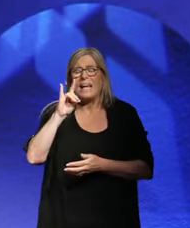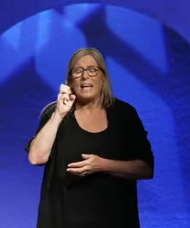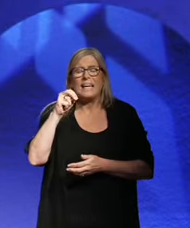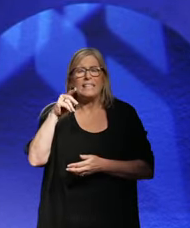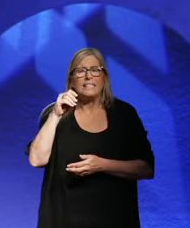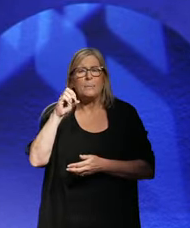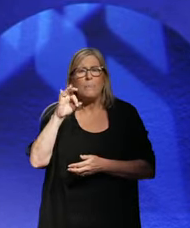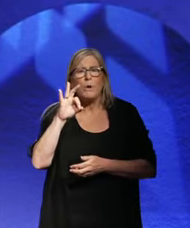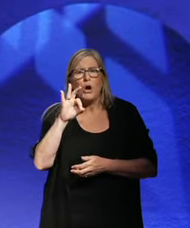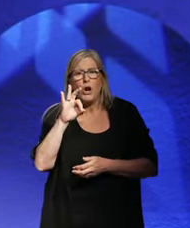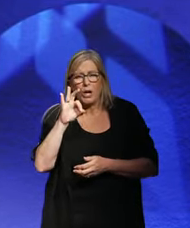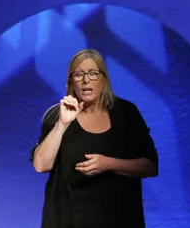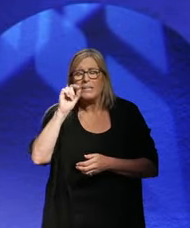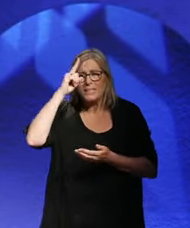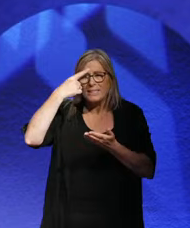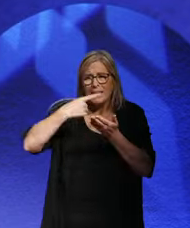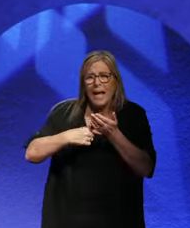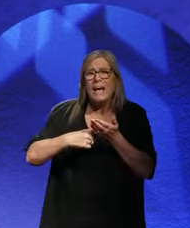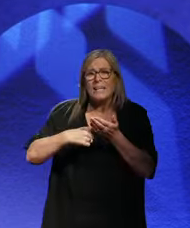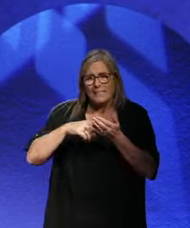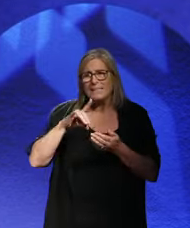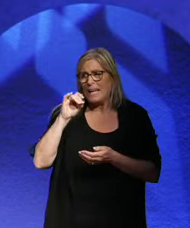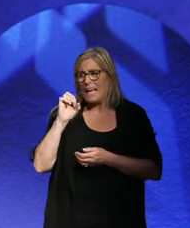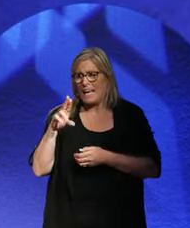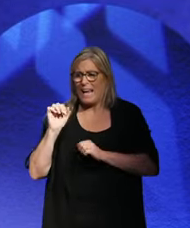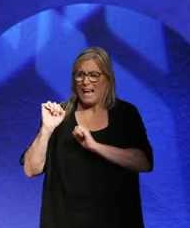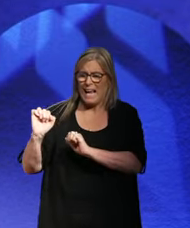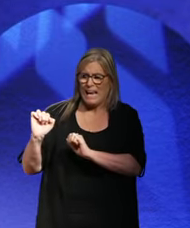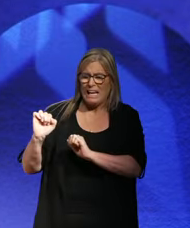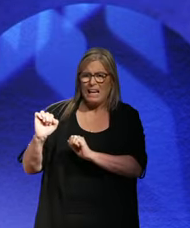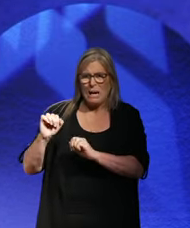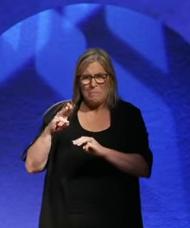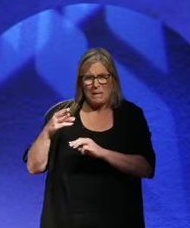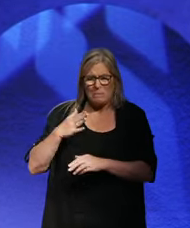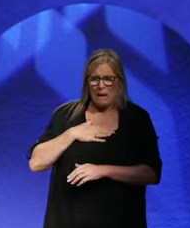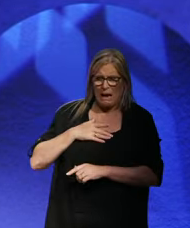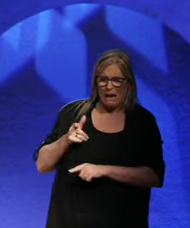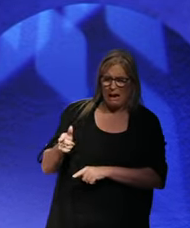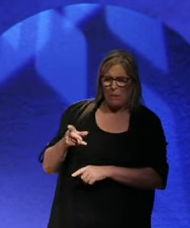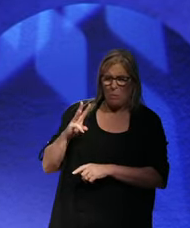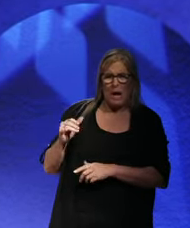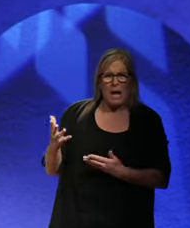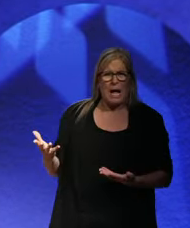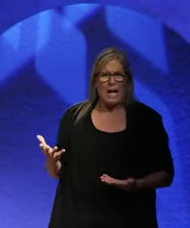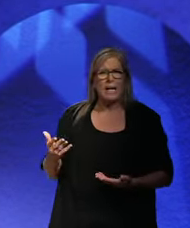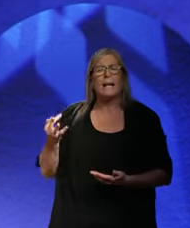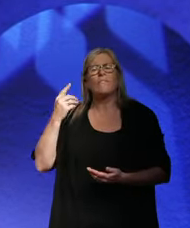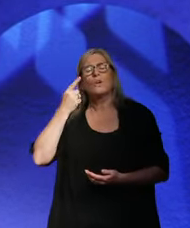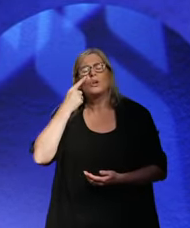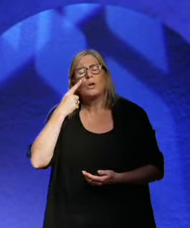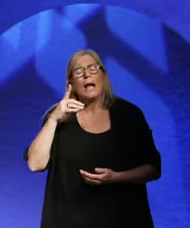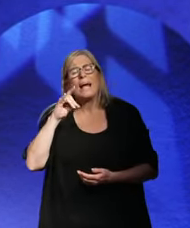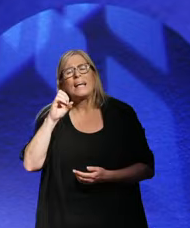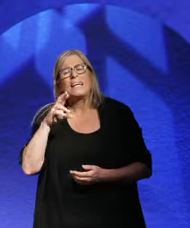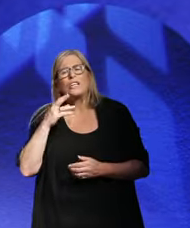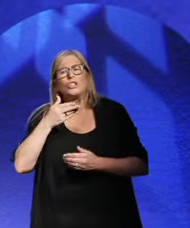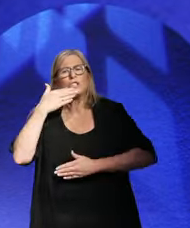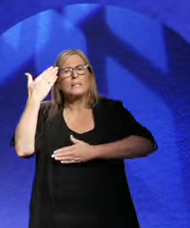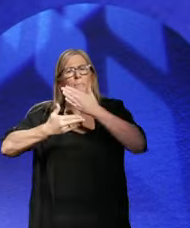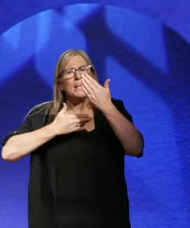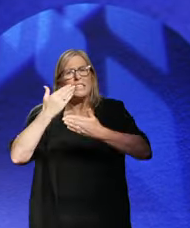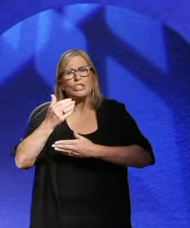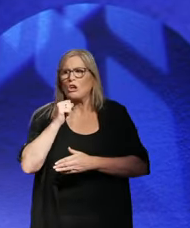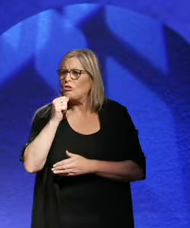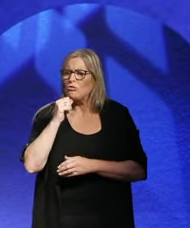decides that Hitler's appeal, and that's the other thing. If you look at Hitler's speeches, he doesn't